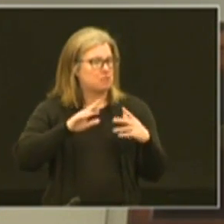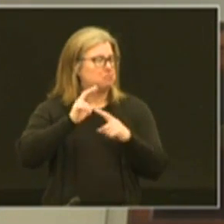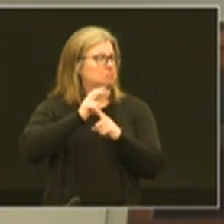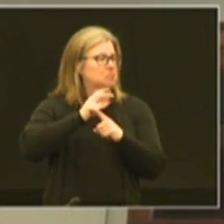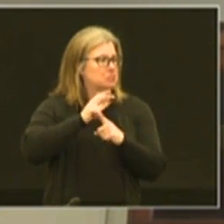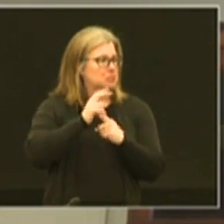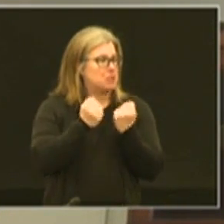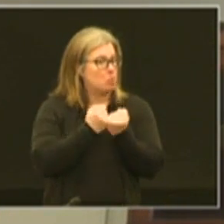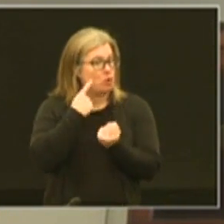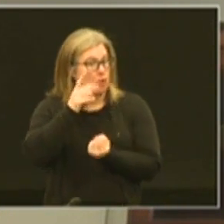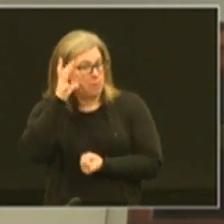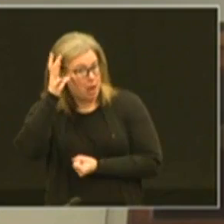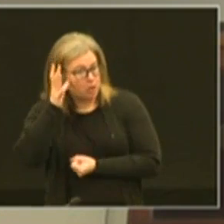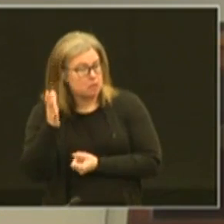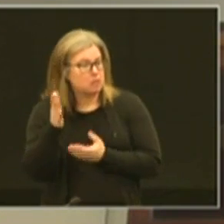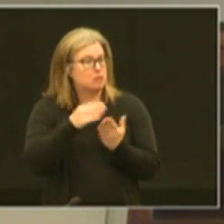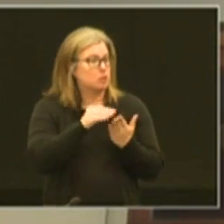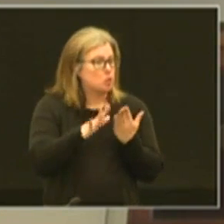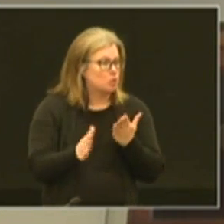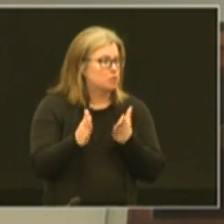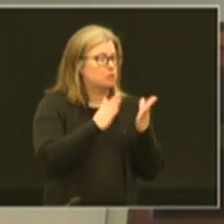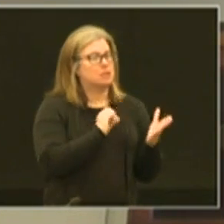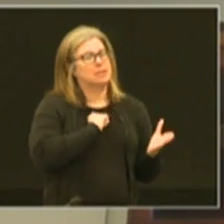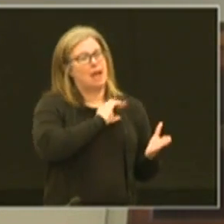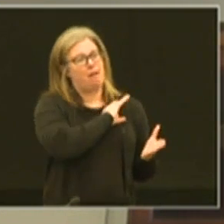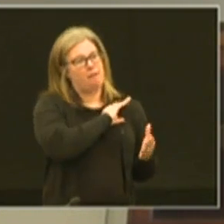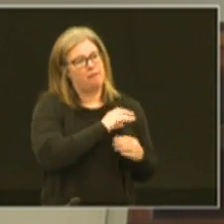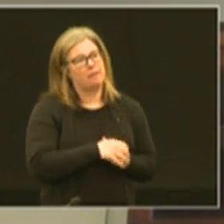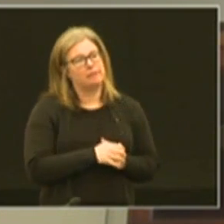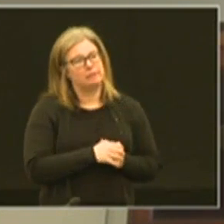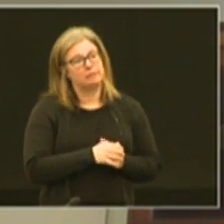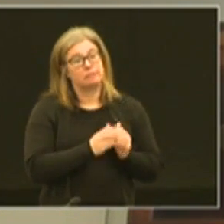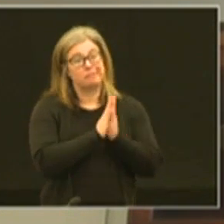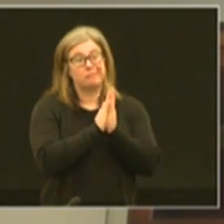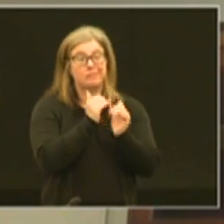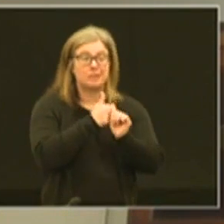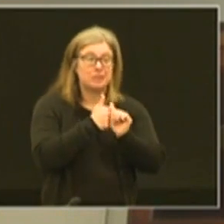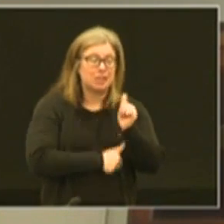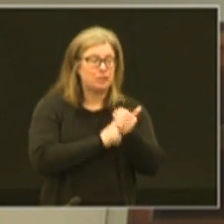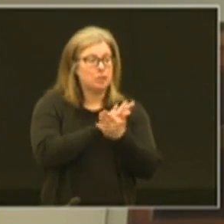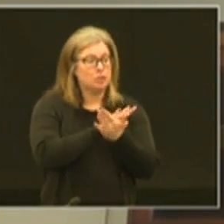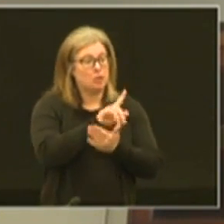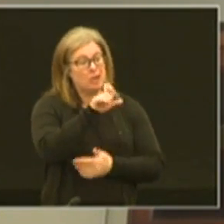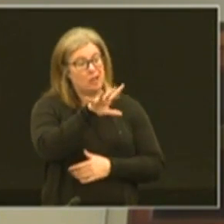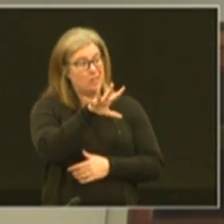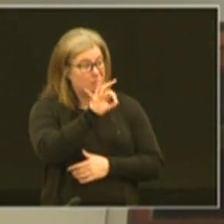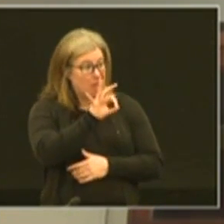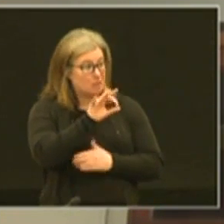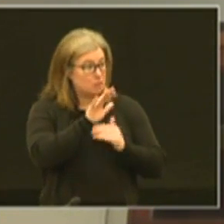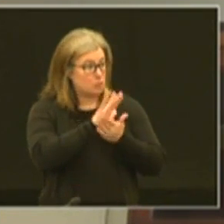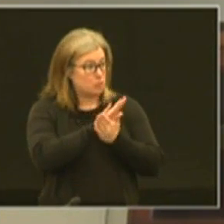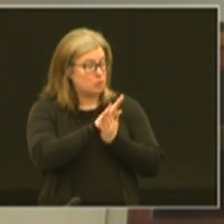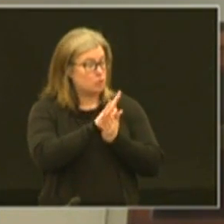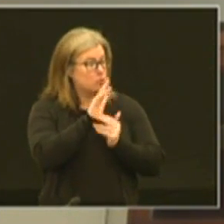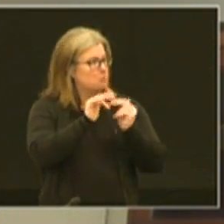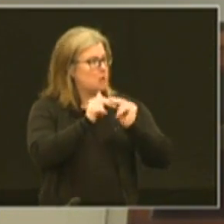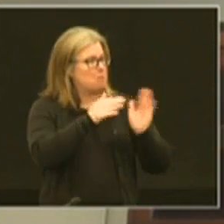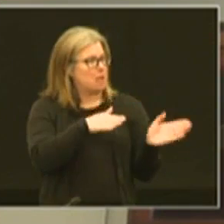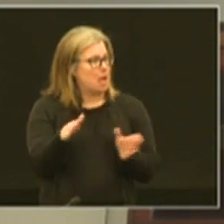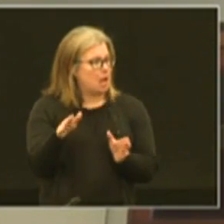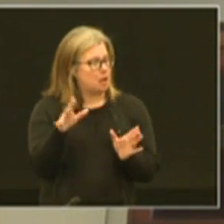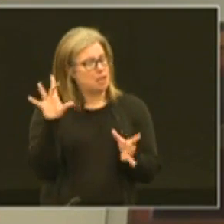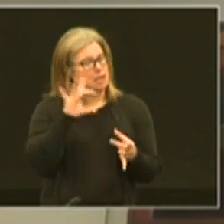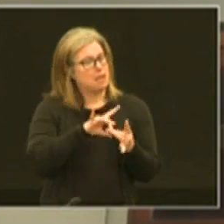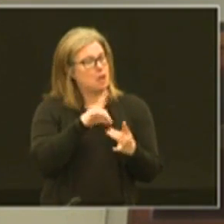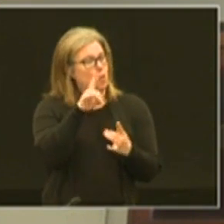none supports for parents for students and for staff we asked every single school 159 to build a plan and let's